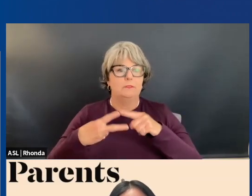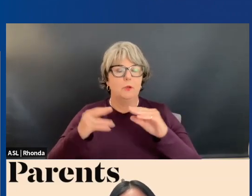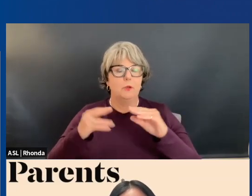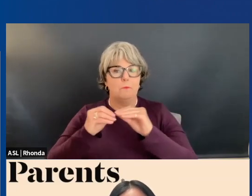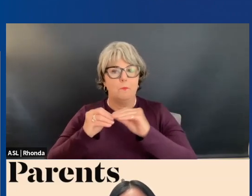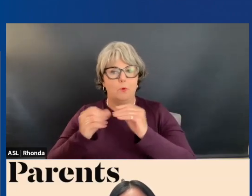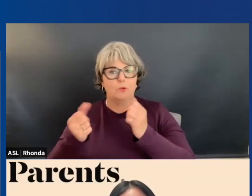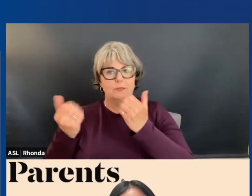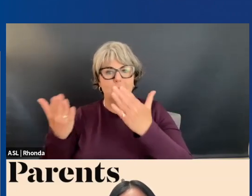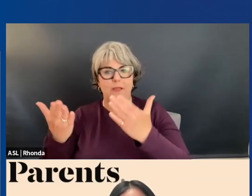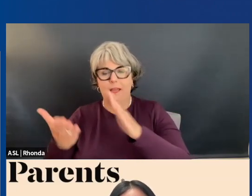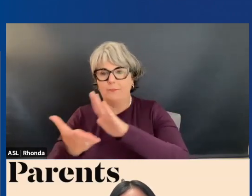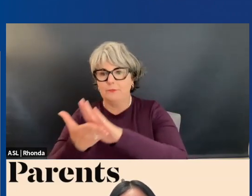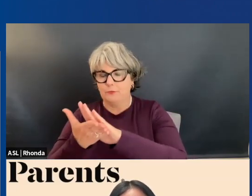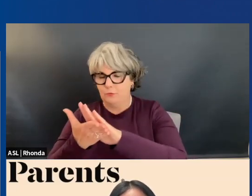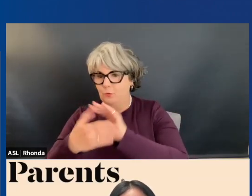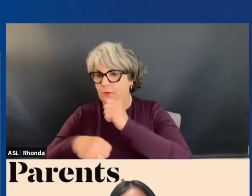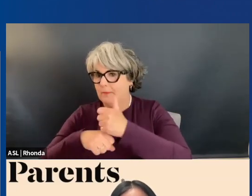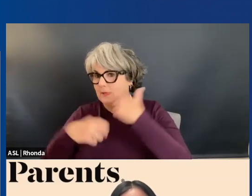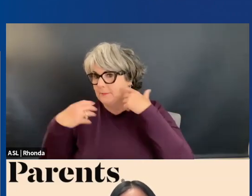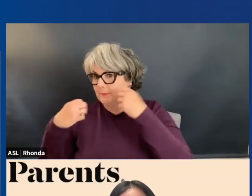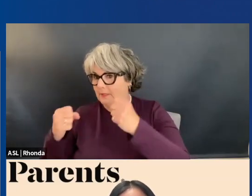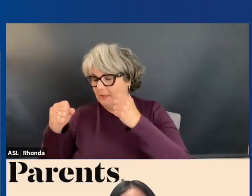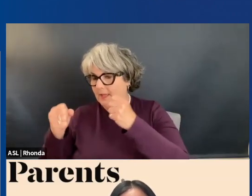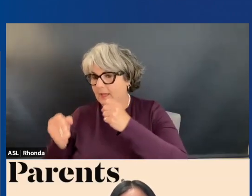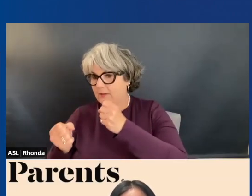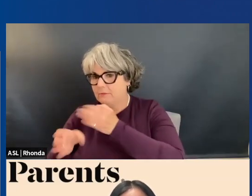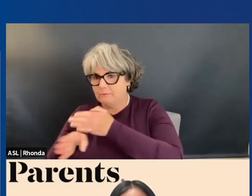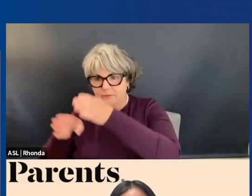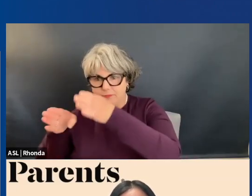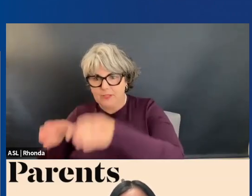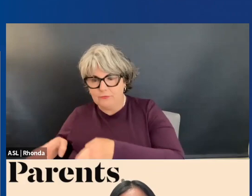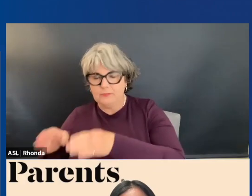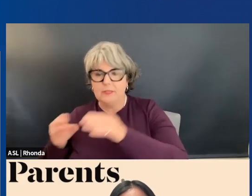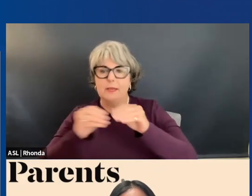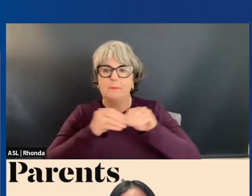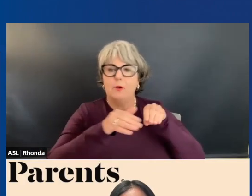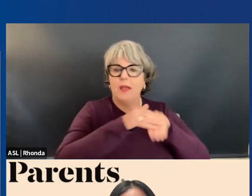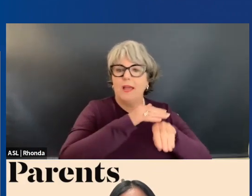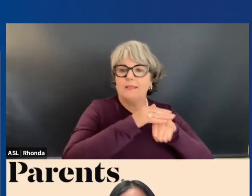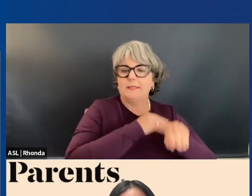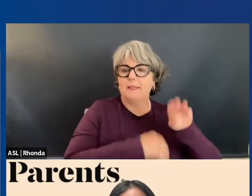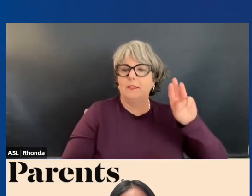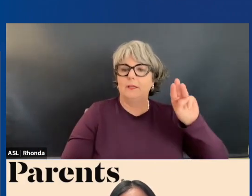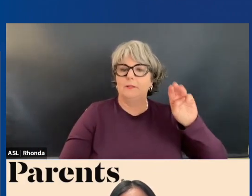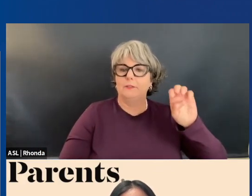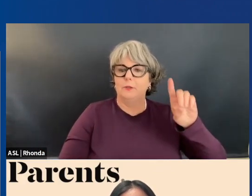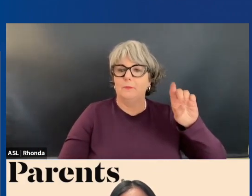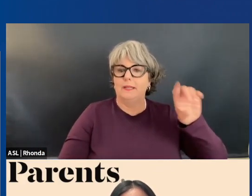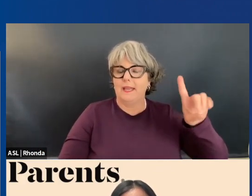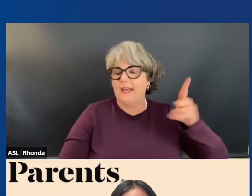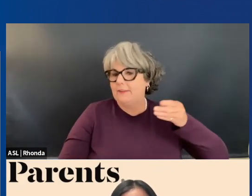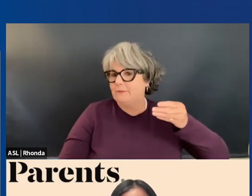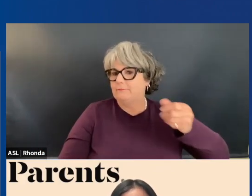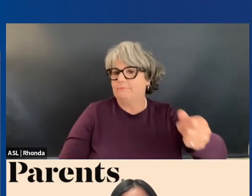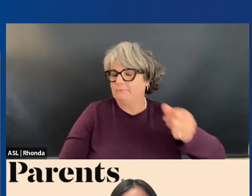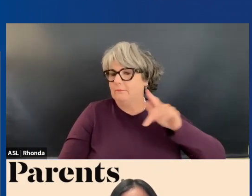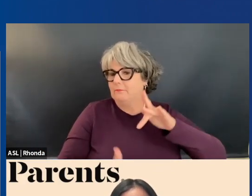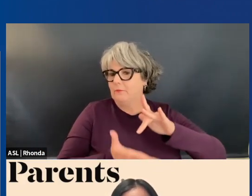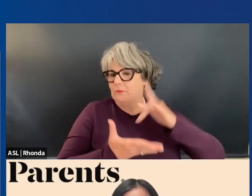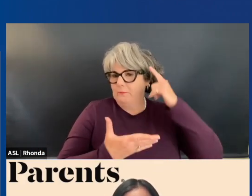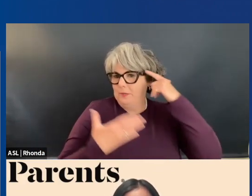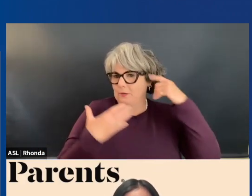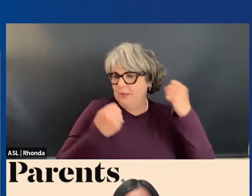supply of school-based mental health professionals and increasing access to Medicaid reimbursement for school-based health and mental health